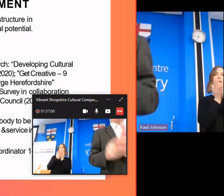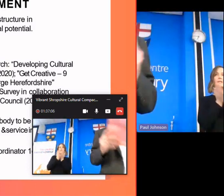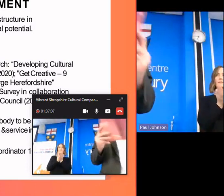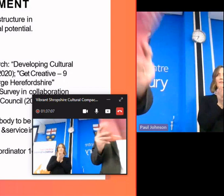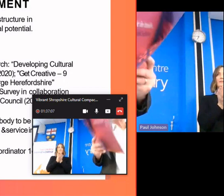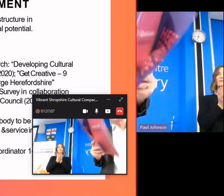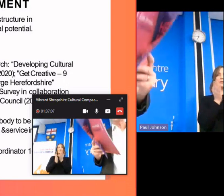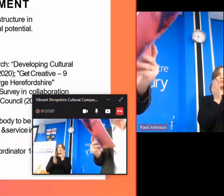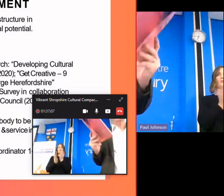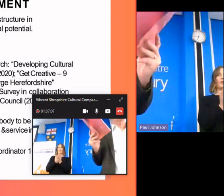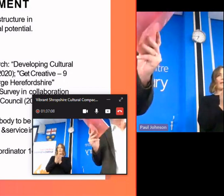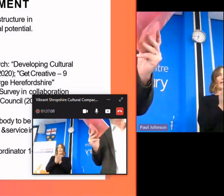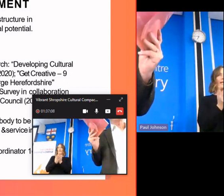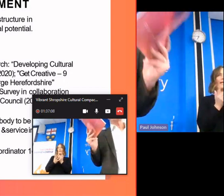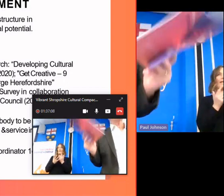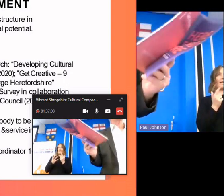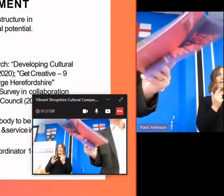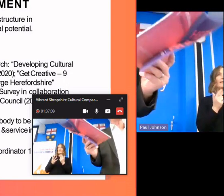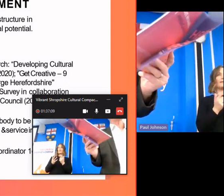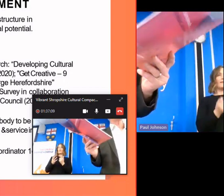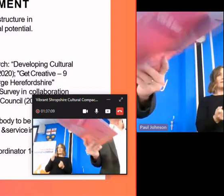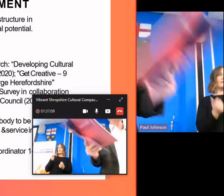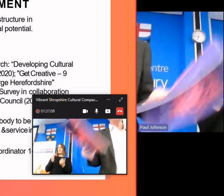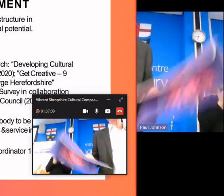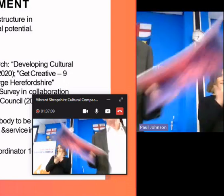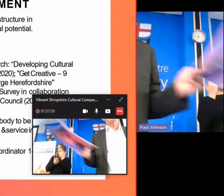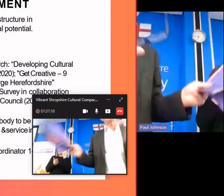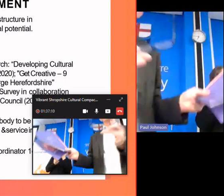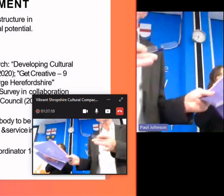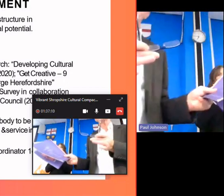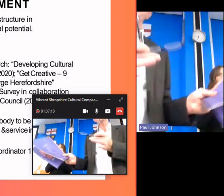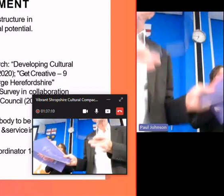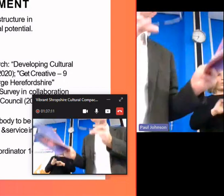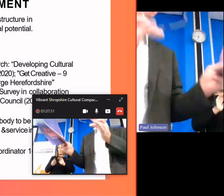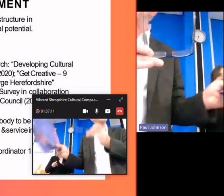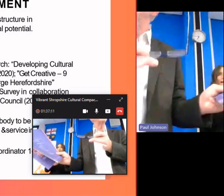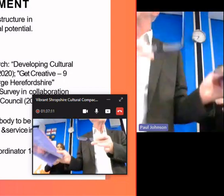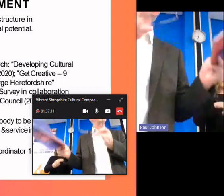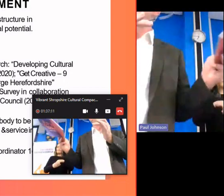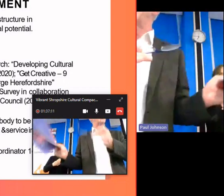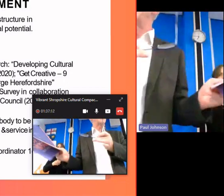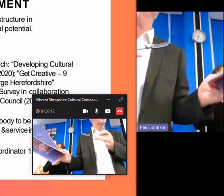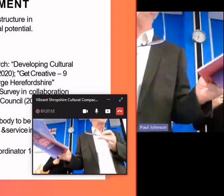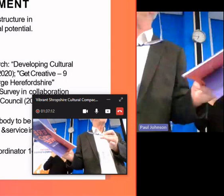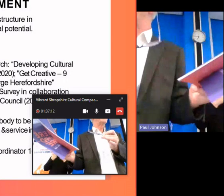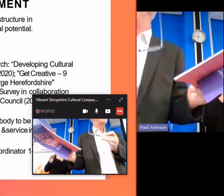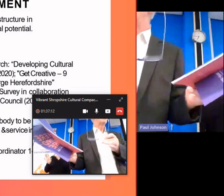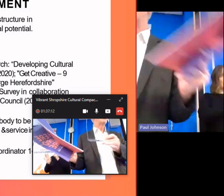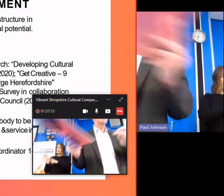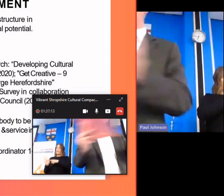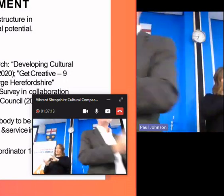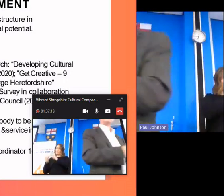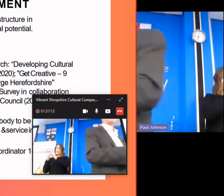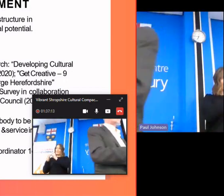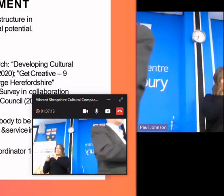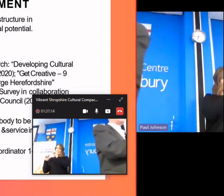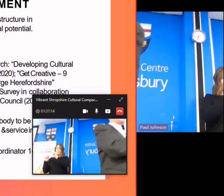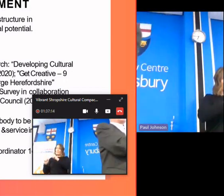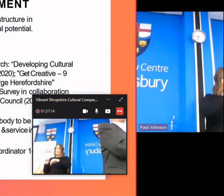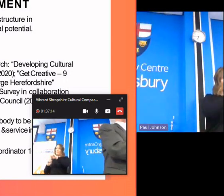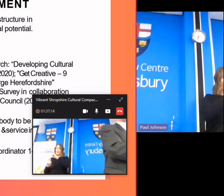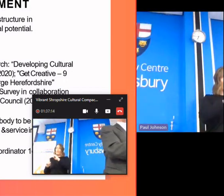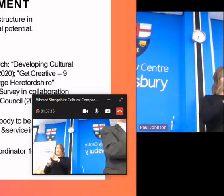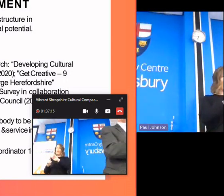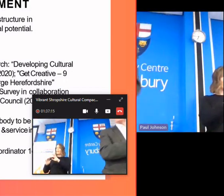sense can really play um a fantastic part and we need to get that activated all those young creatives whether they be